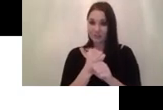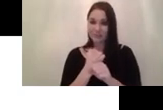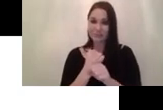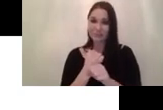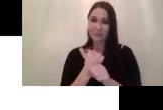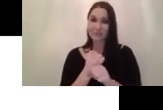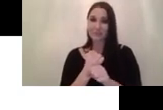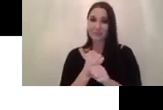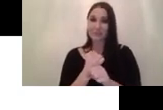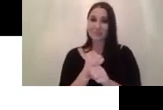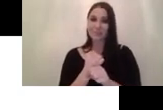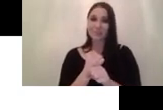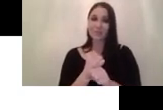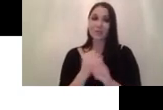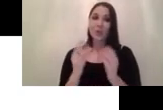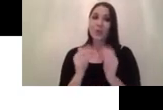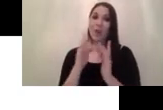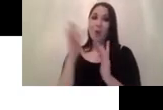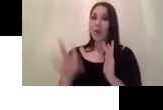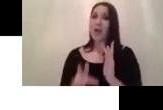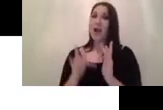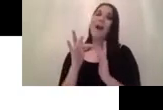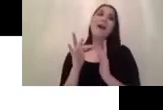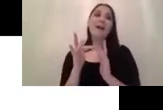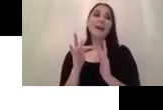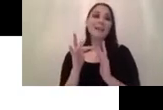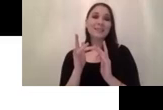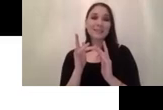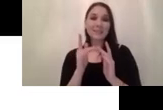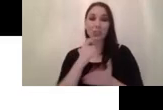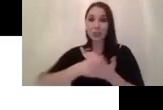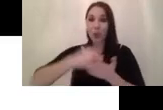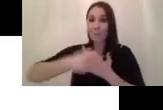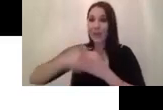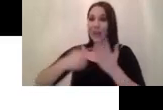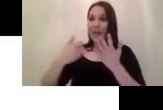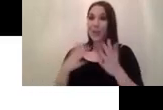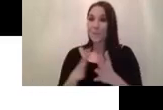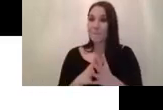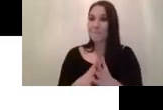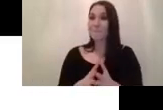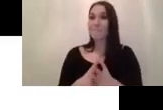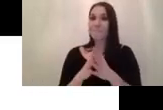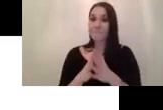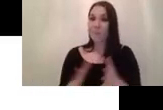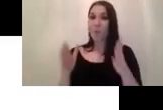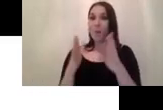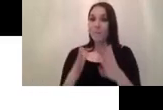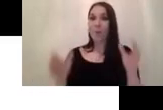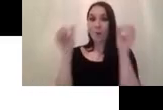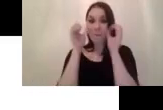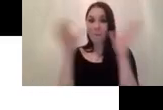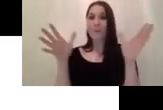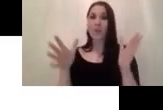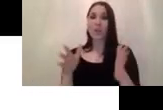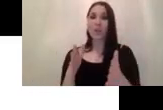with the online shopping getting more and more popular there is actually a large portion